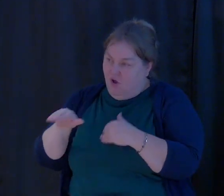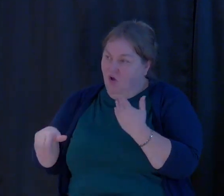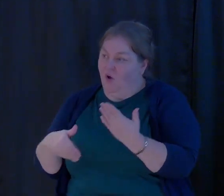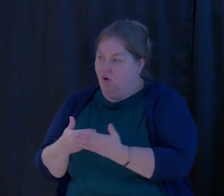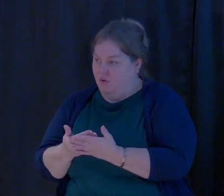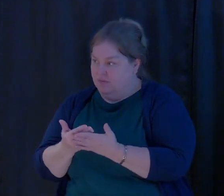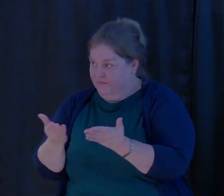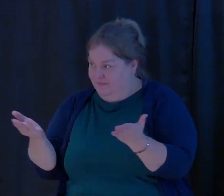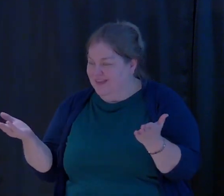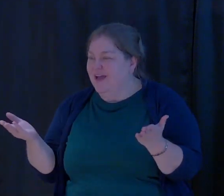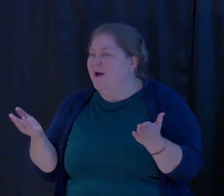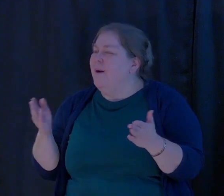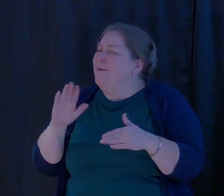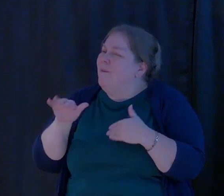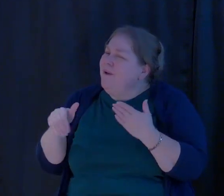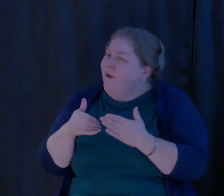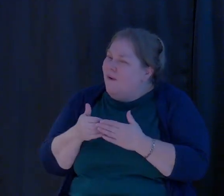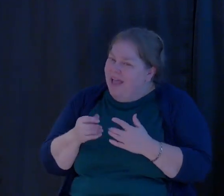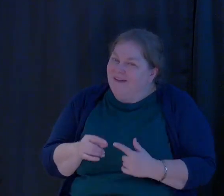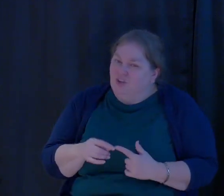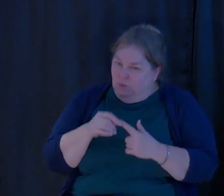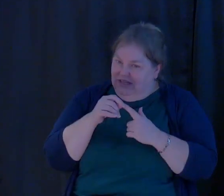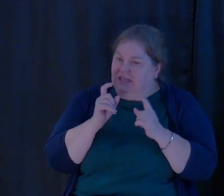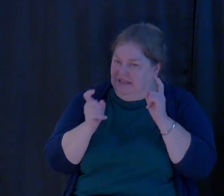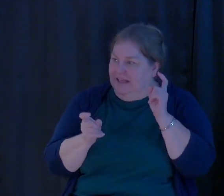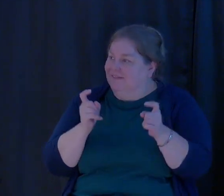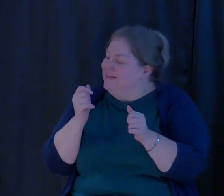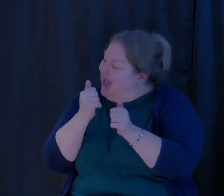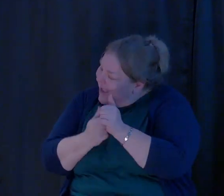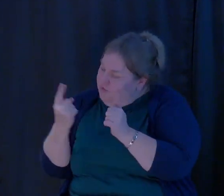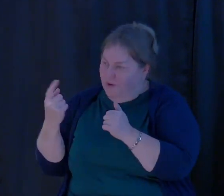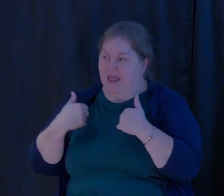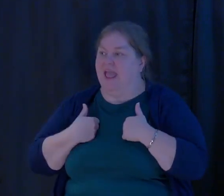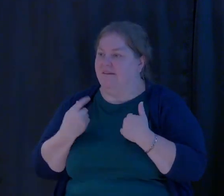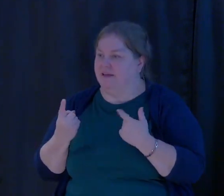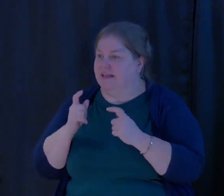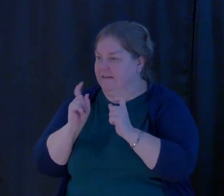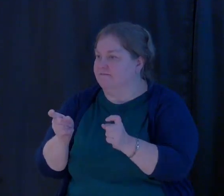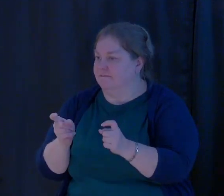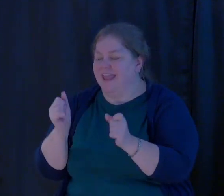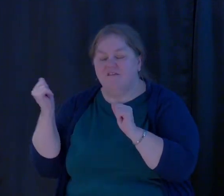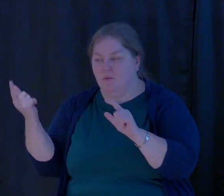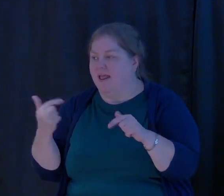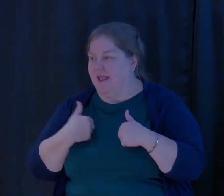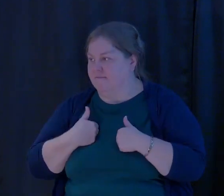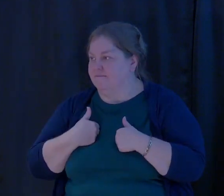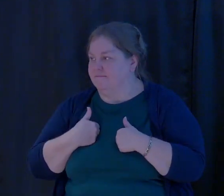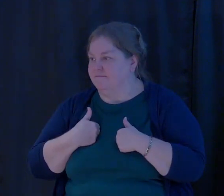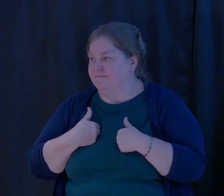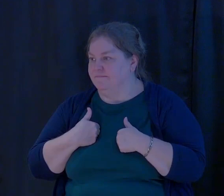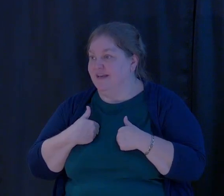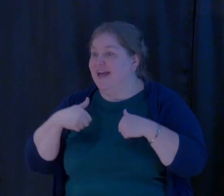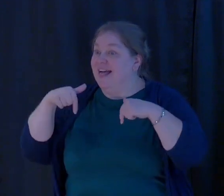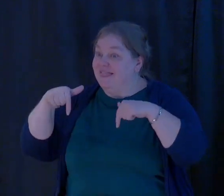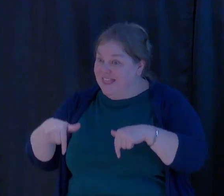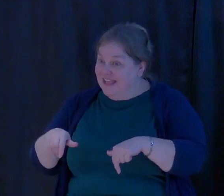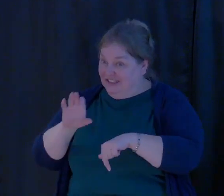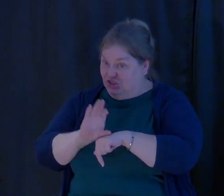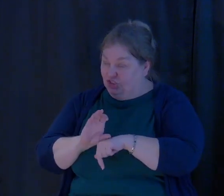have unique and special gifts that God has given to us. One of the things I'm encouraged about this church, and it's growing.